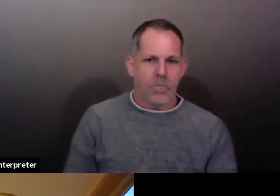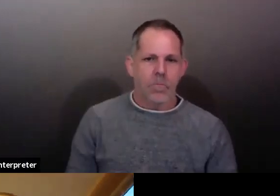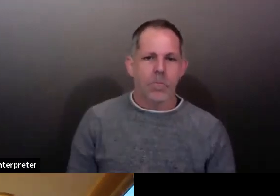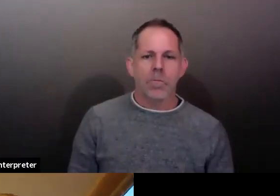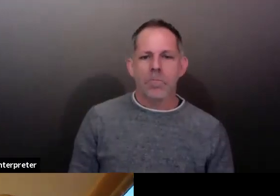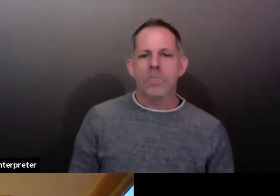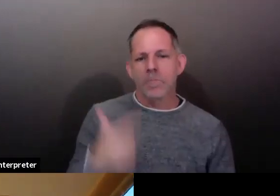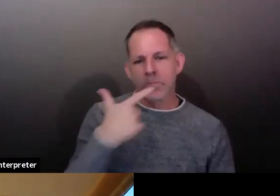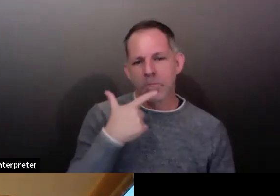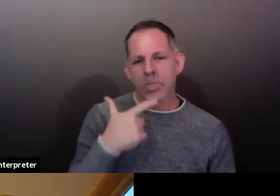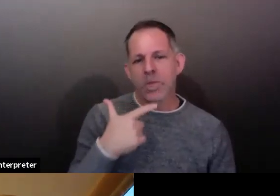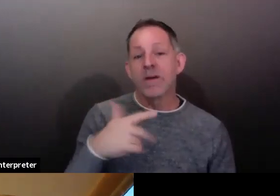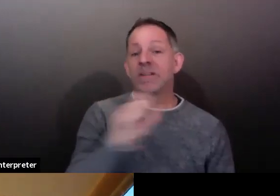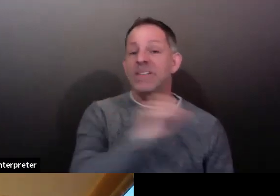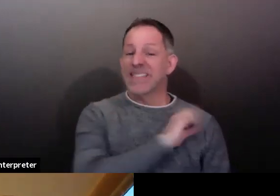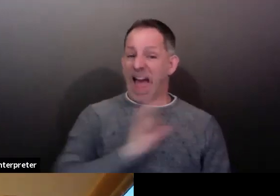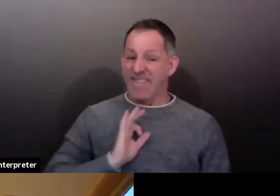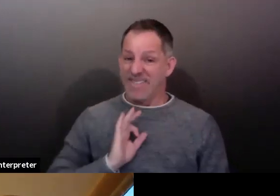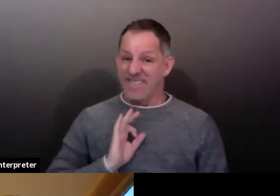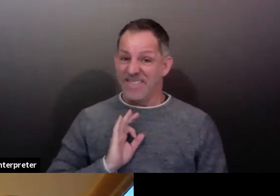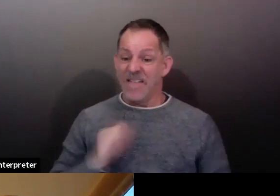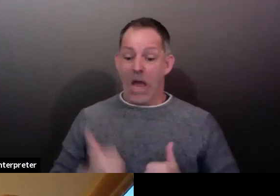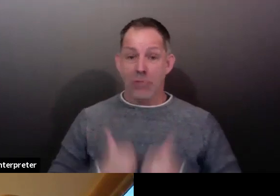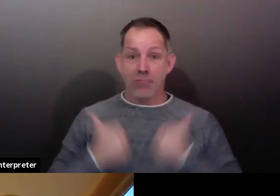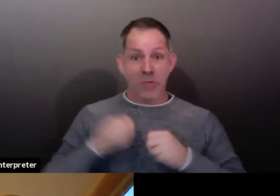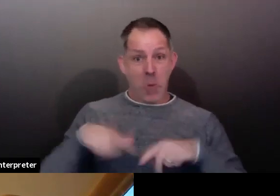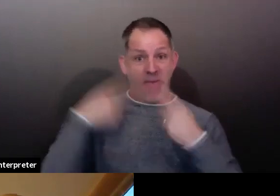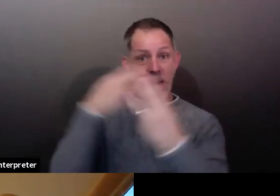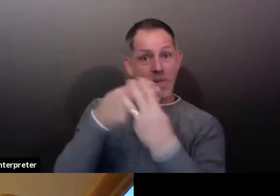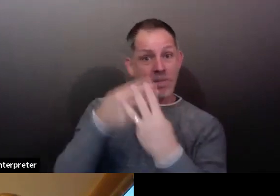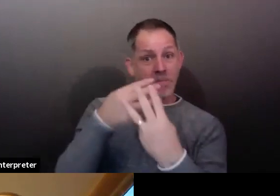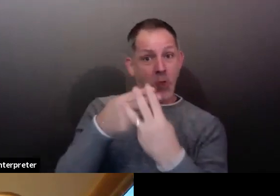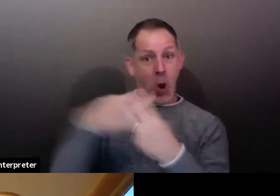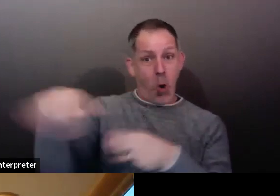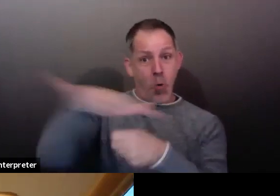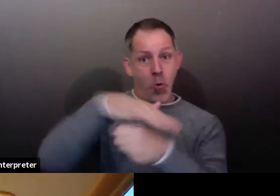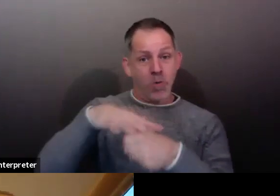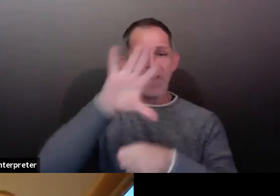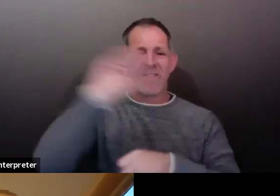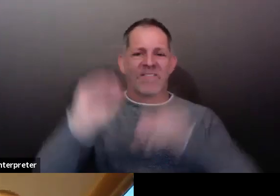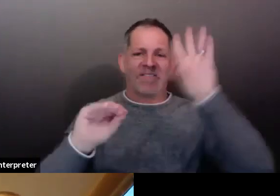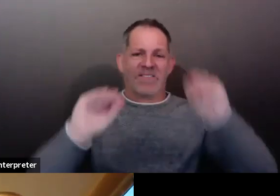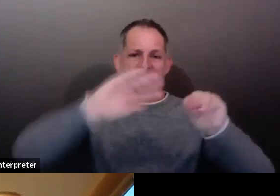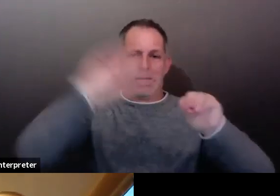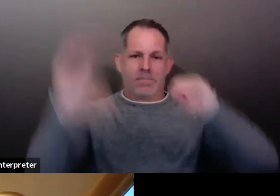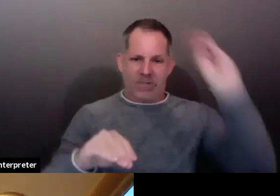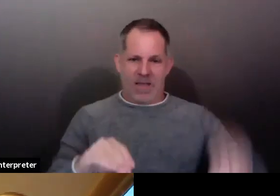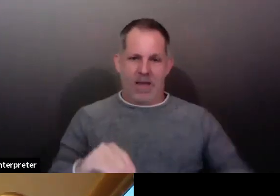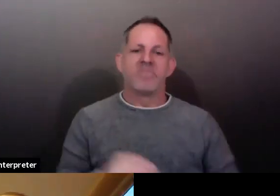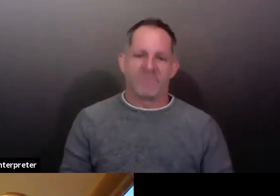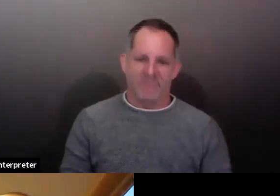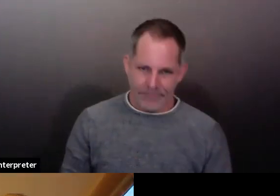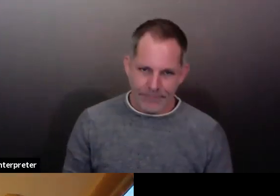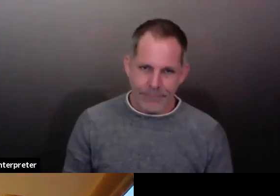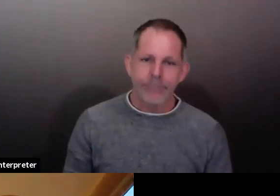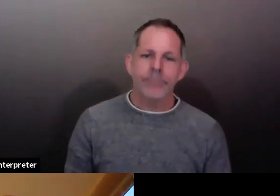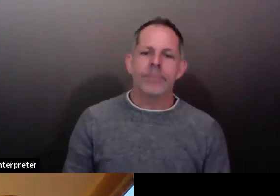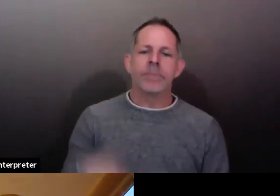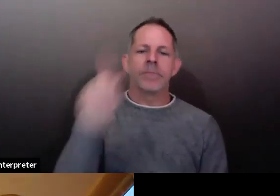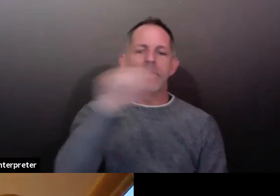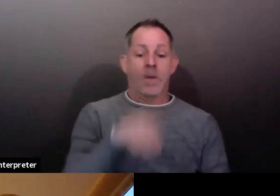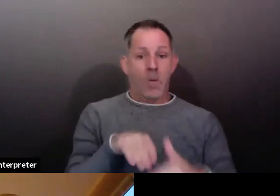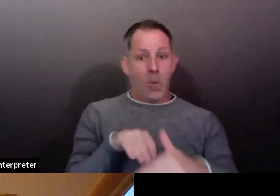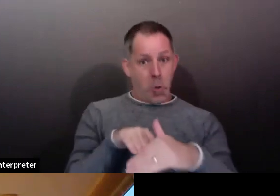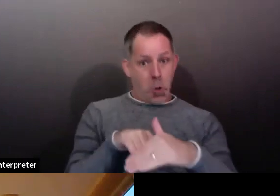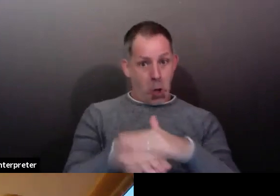residents. How do those get fueled? Well, the infection enters the building either on a new